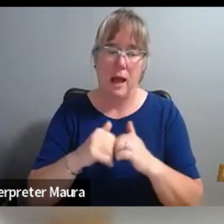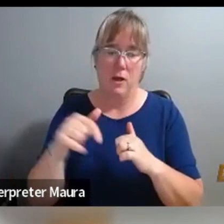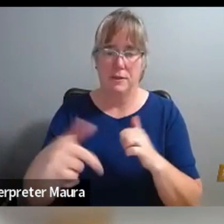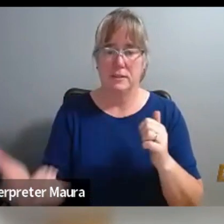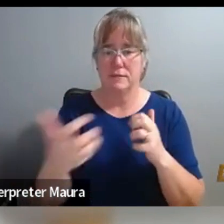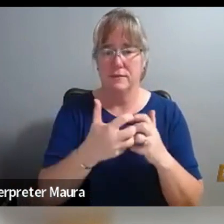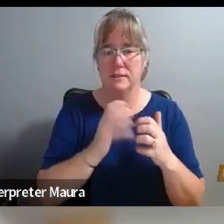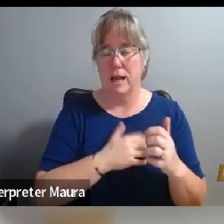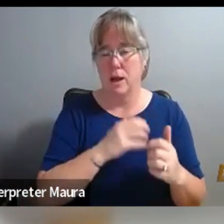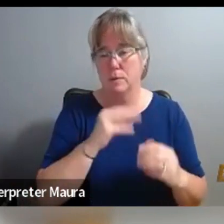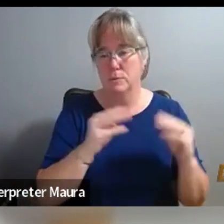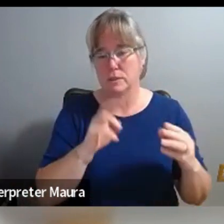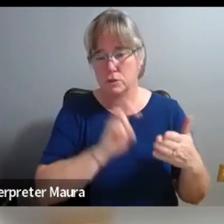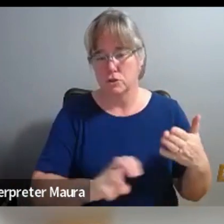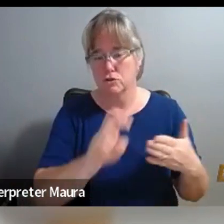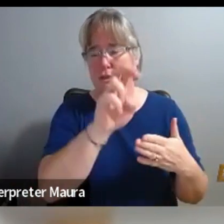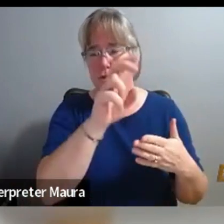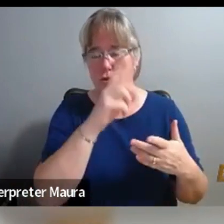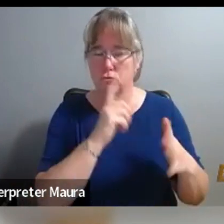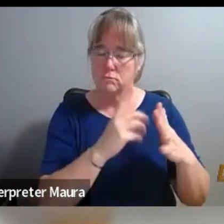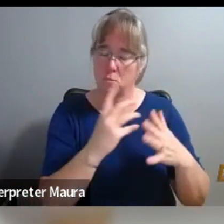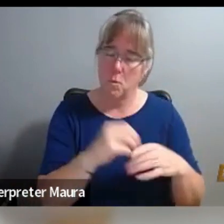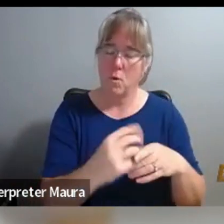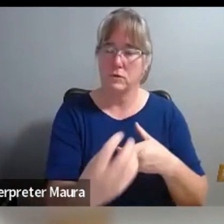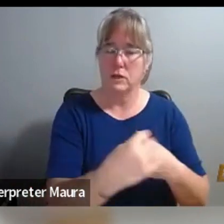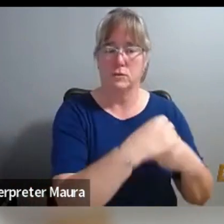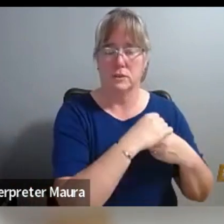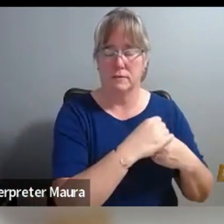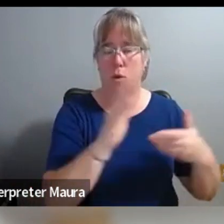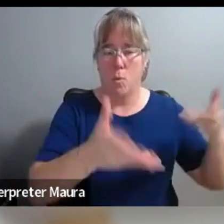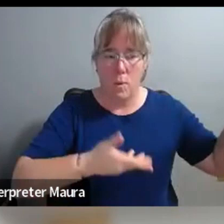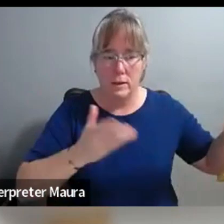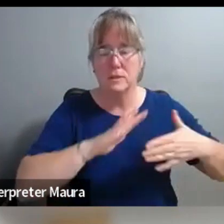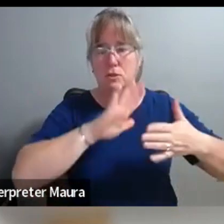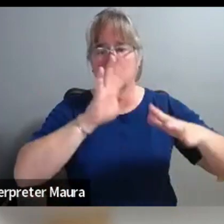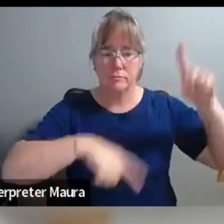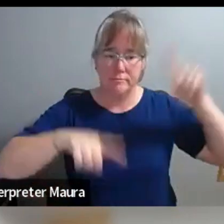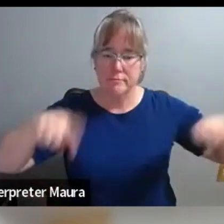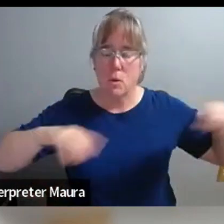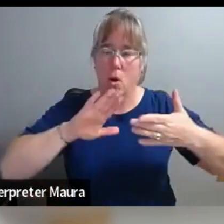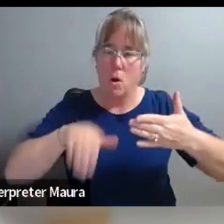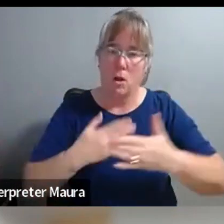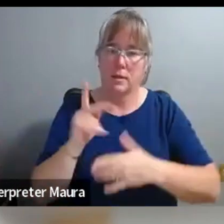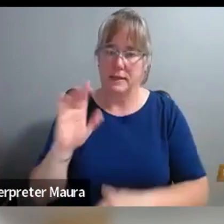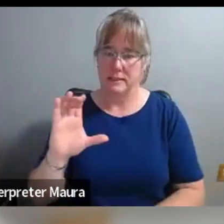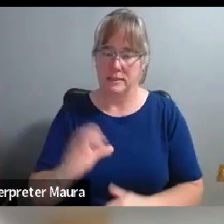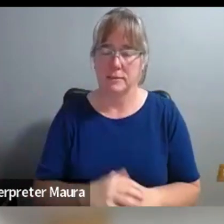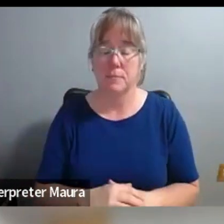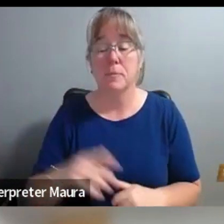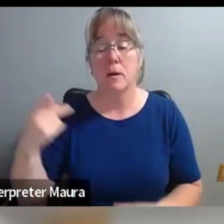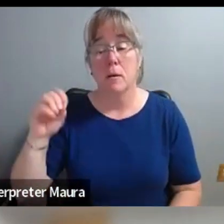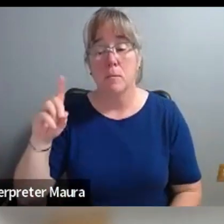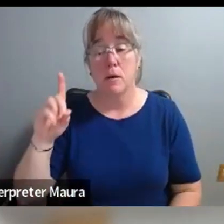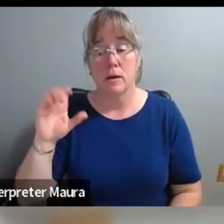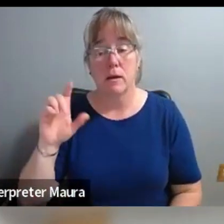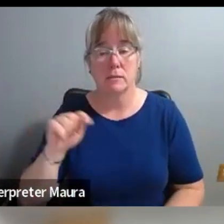museum's journey to become more inclusive, relevant, and welcoming to all of Kansas City. The podcast would certainly not have been possible